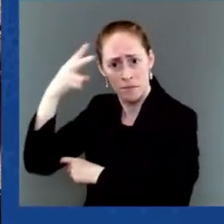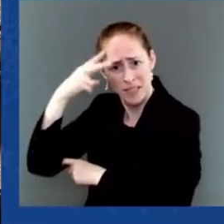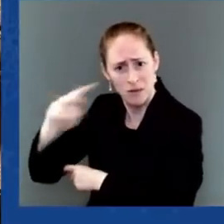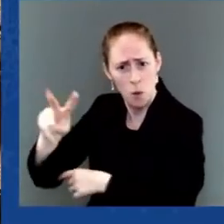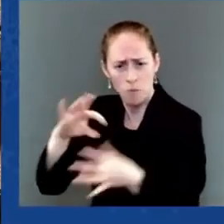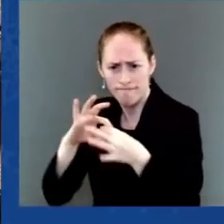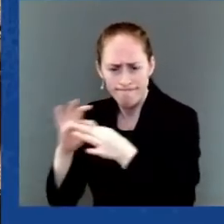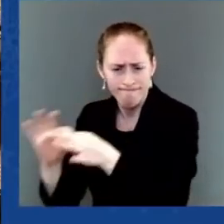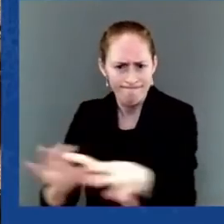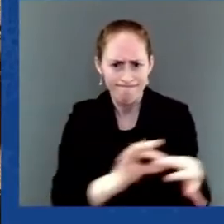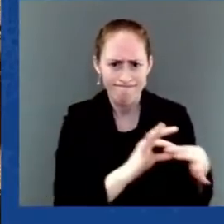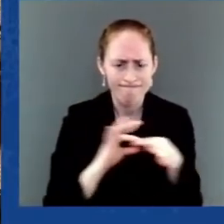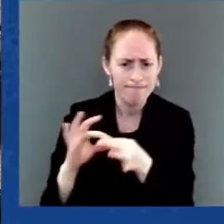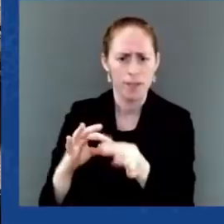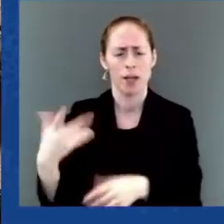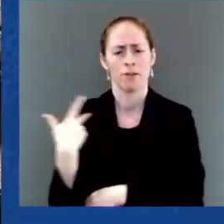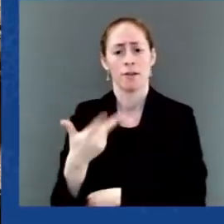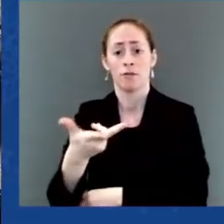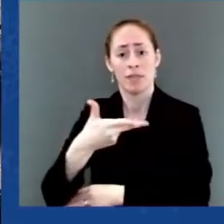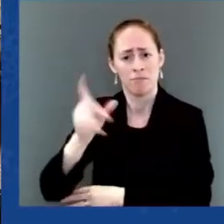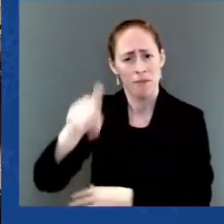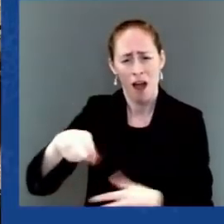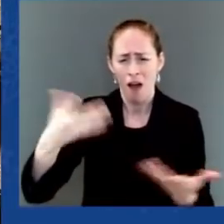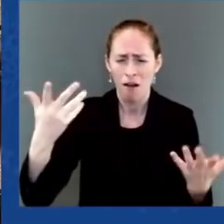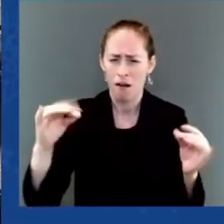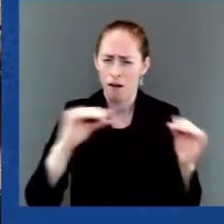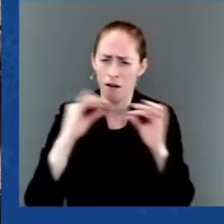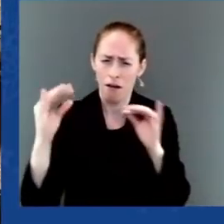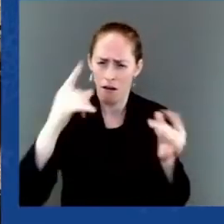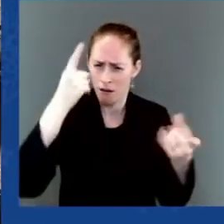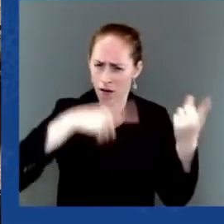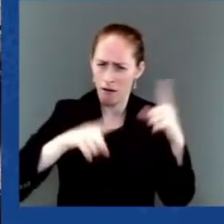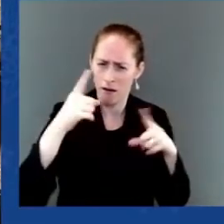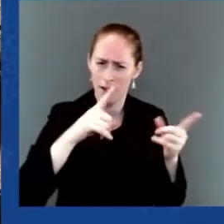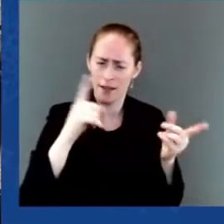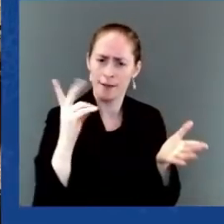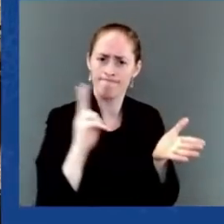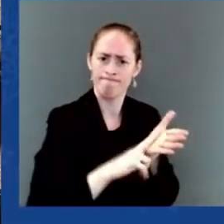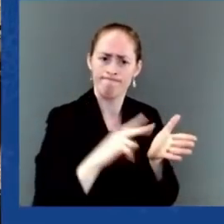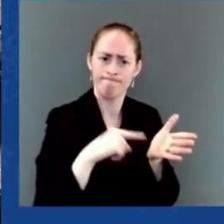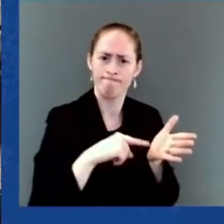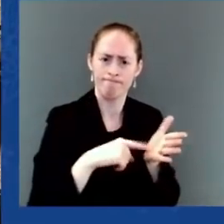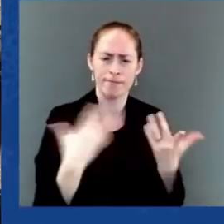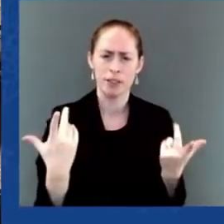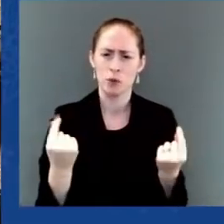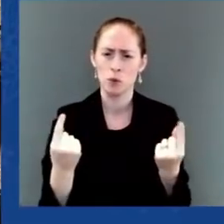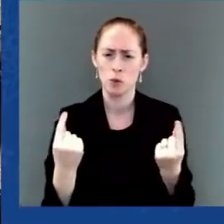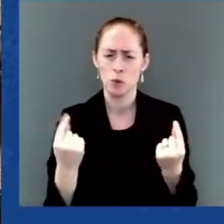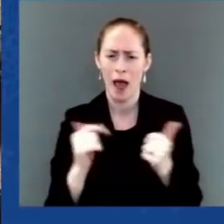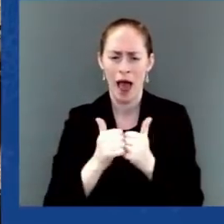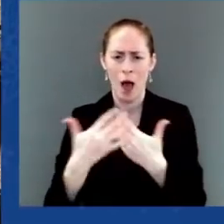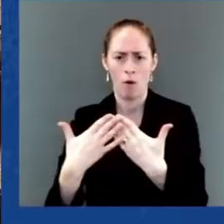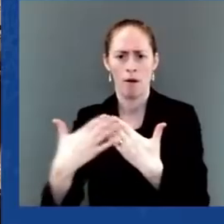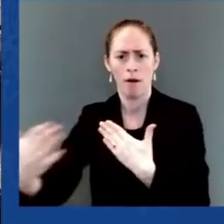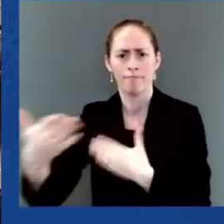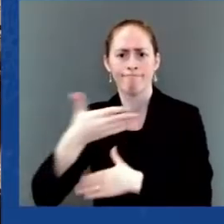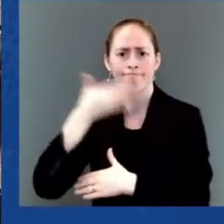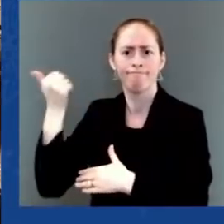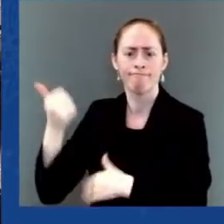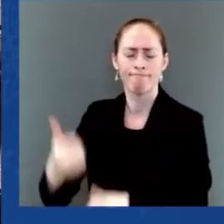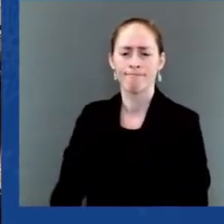continue working together on the climate crisis. It is an opportunity to celebrate and reaffirm our friendship and our partnership.